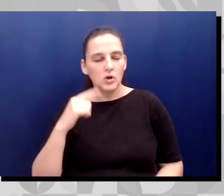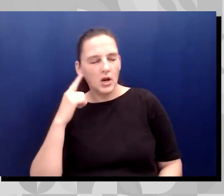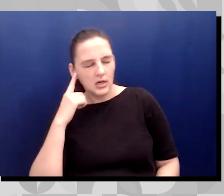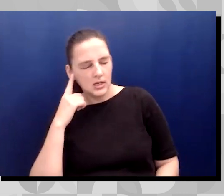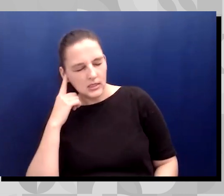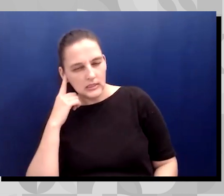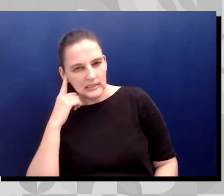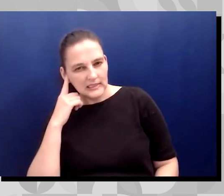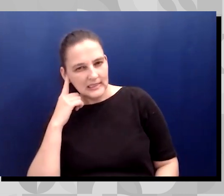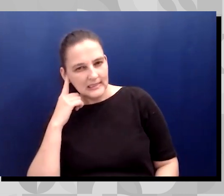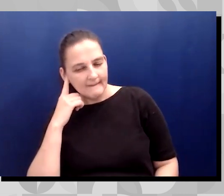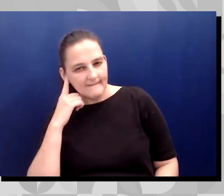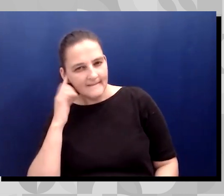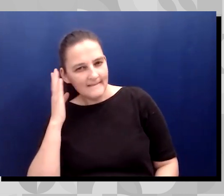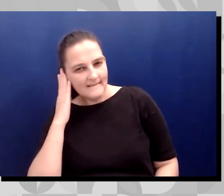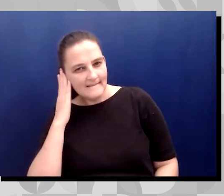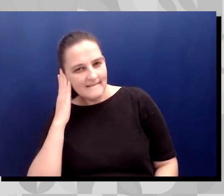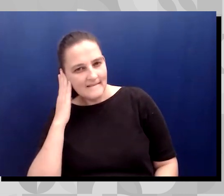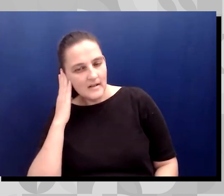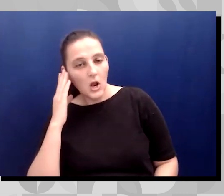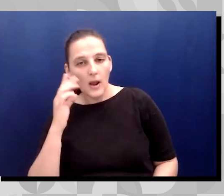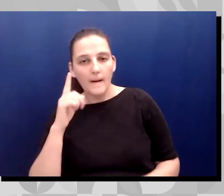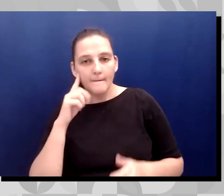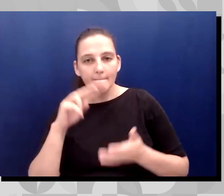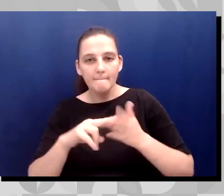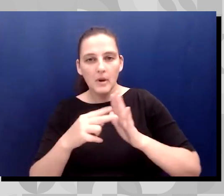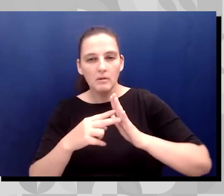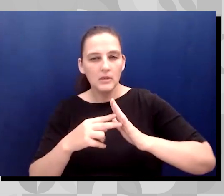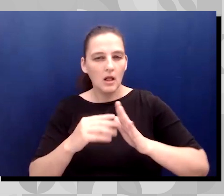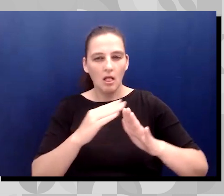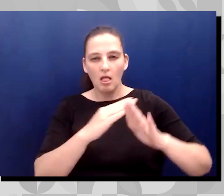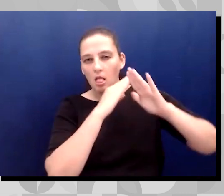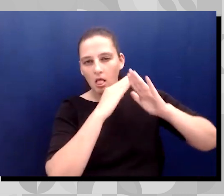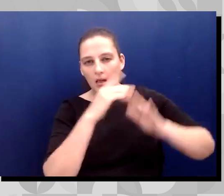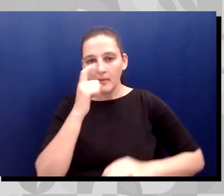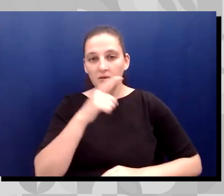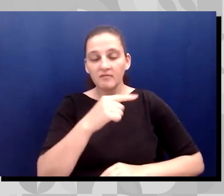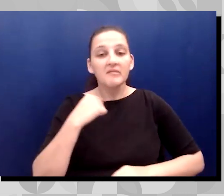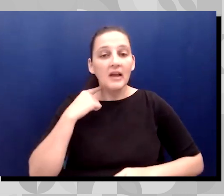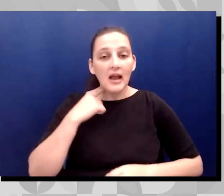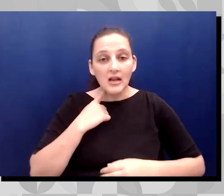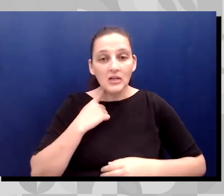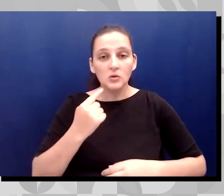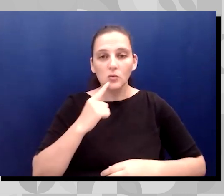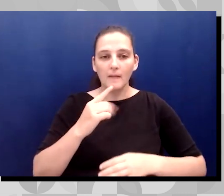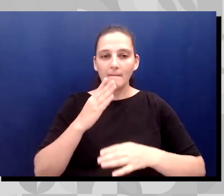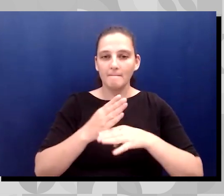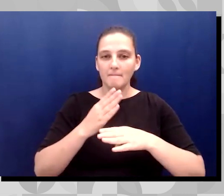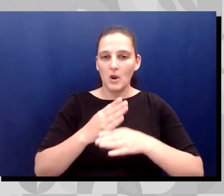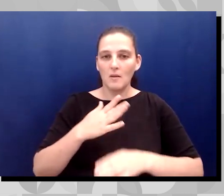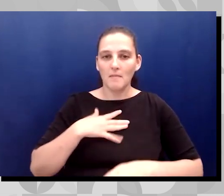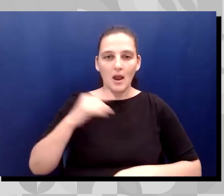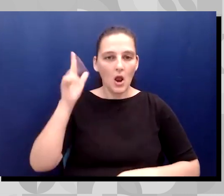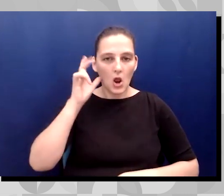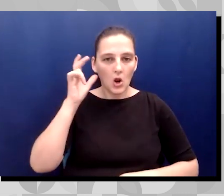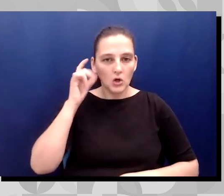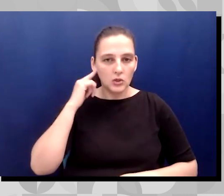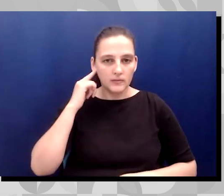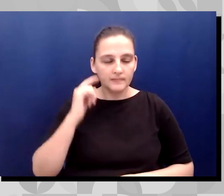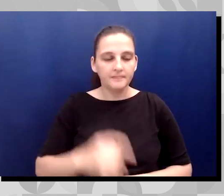uh, purposefully not listen to them because the accent was irritating my, my, my auditory system. Next.